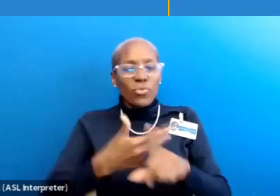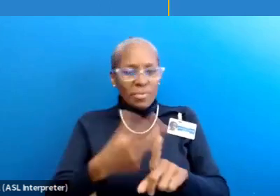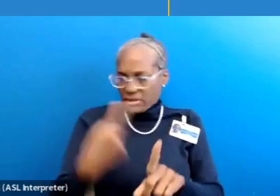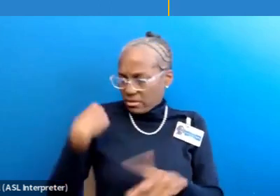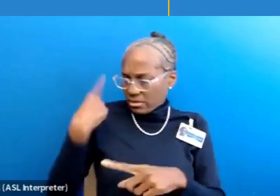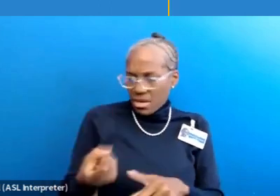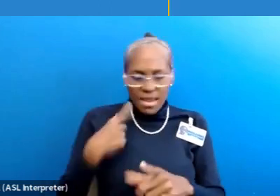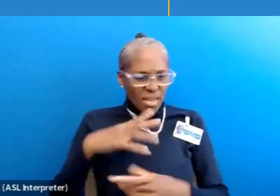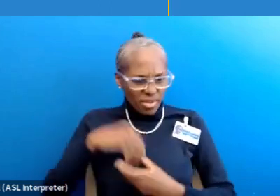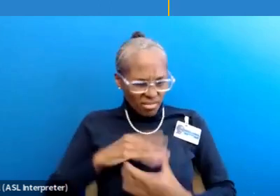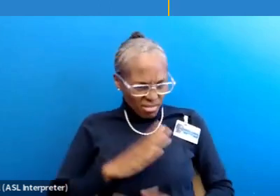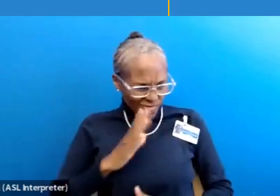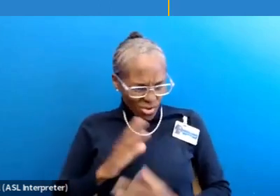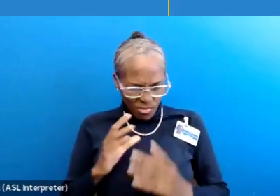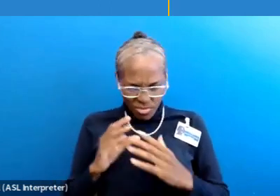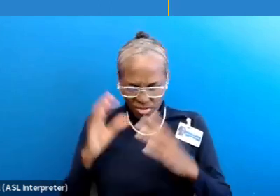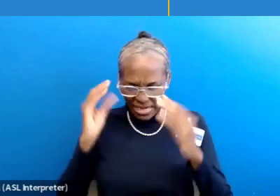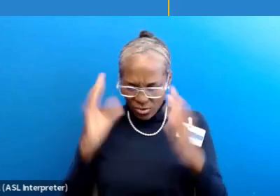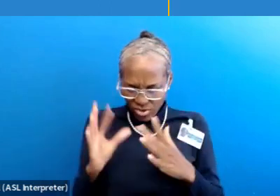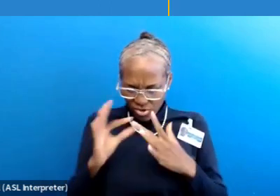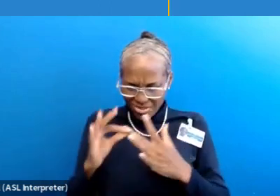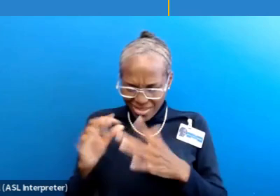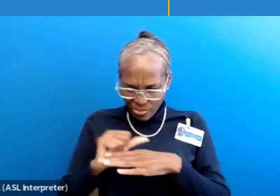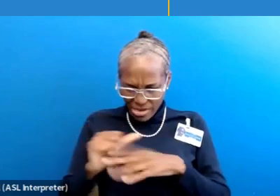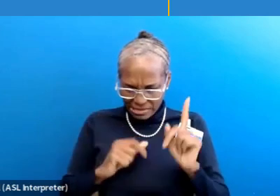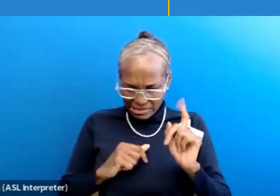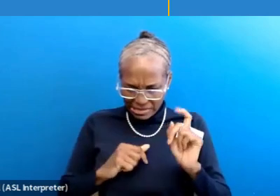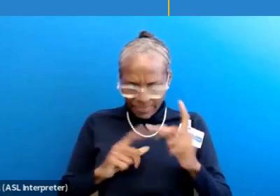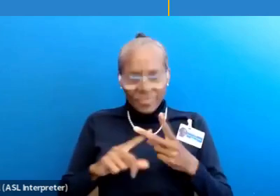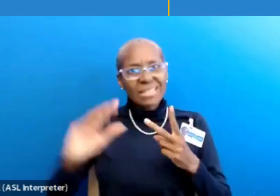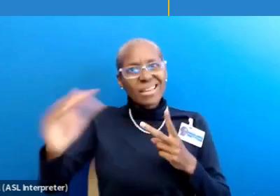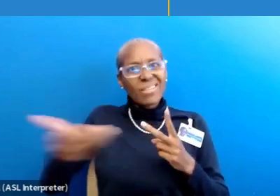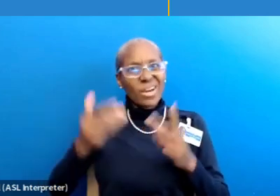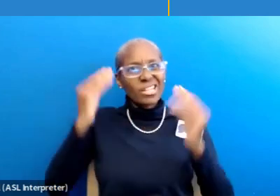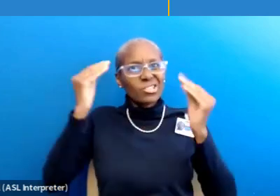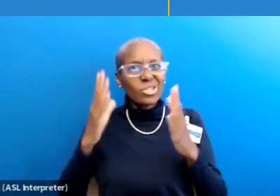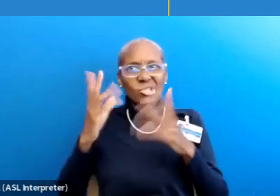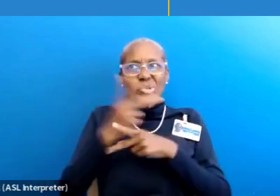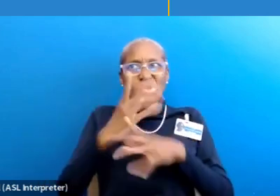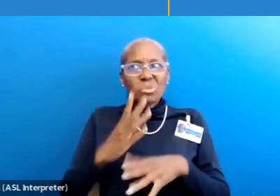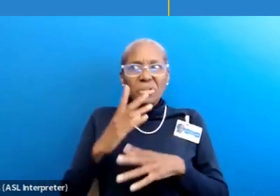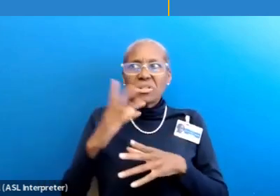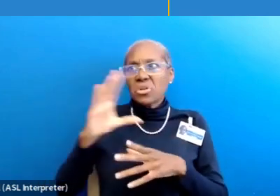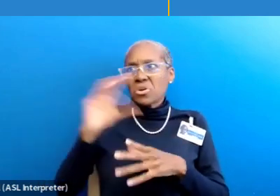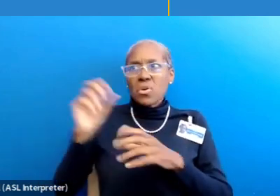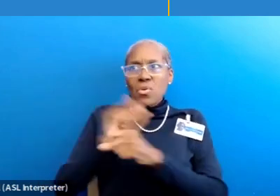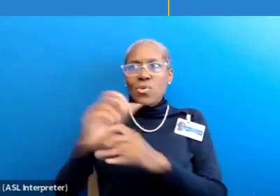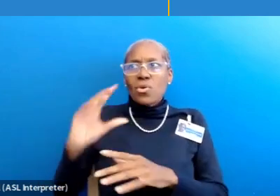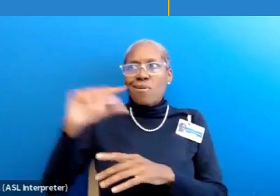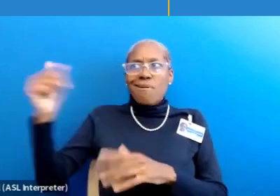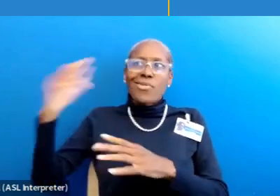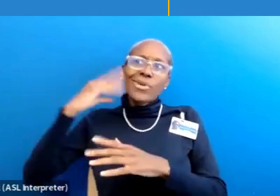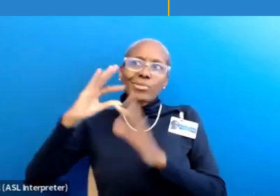engaged in formal instructor-led practice? Have I invited an instructor, a supervisor, a colleague, or another